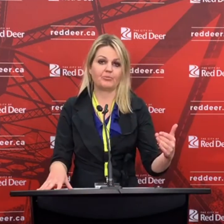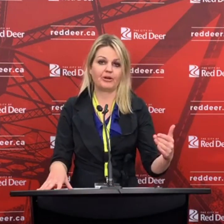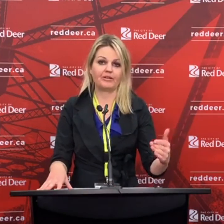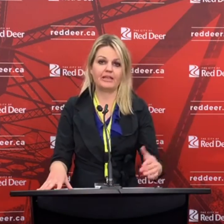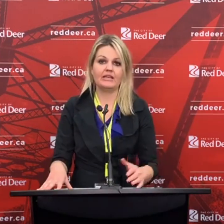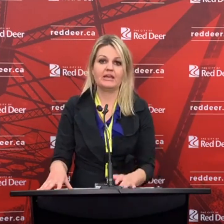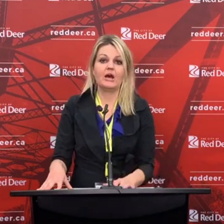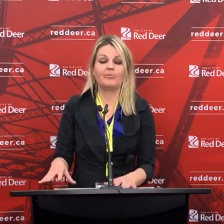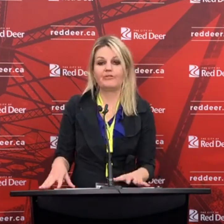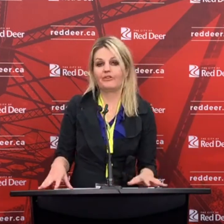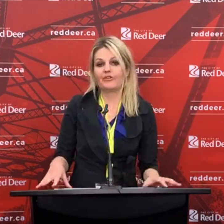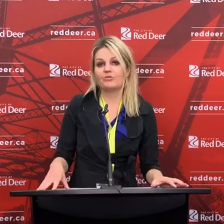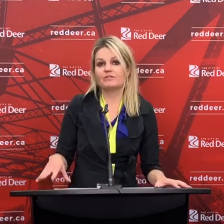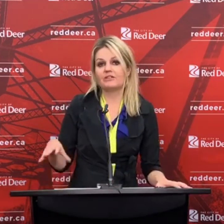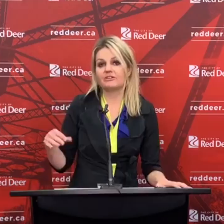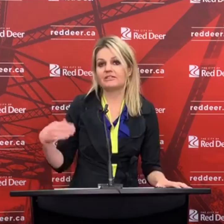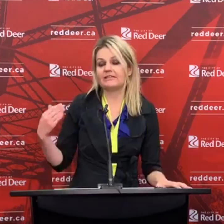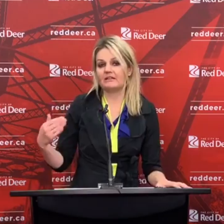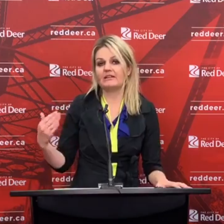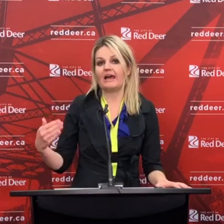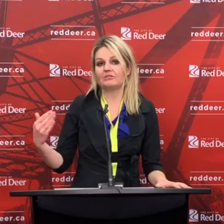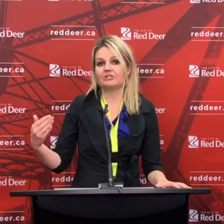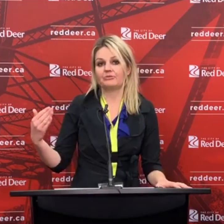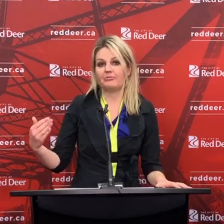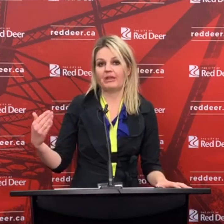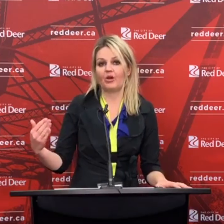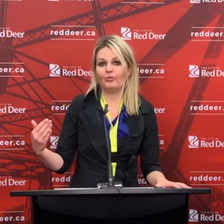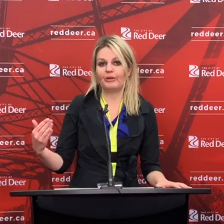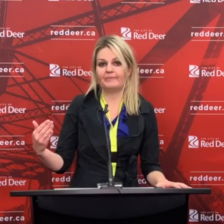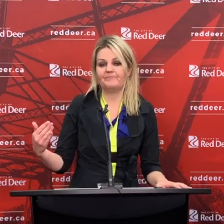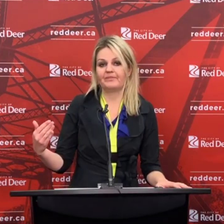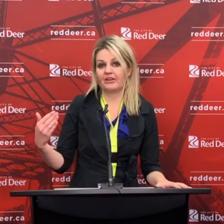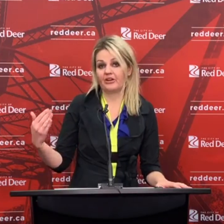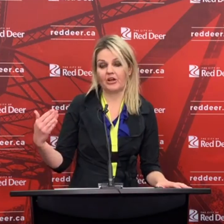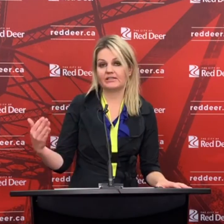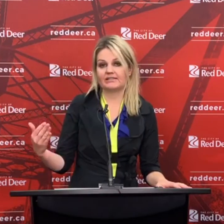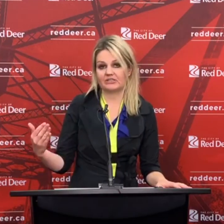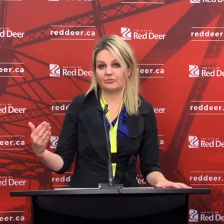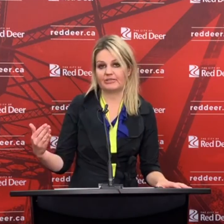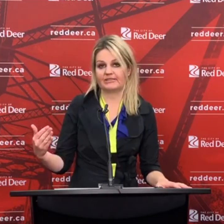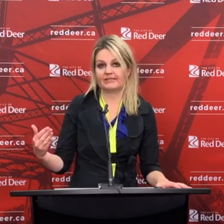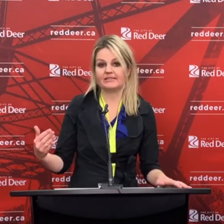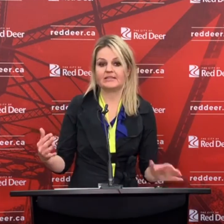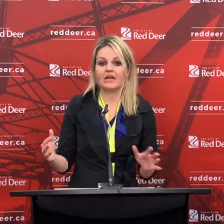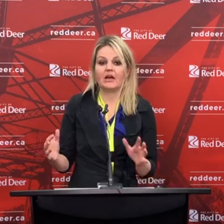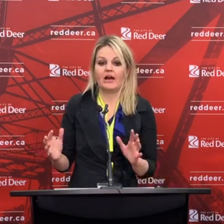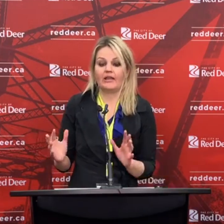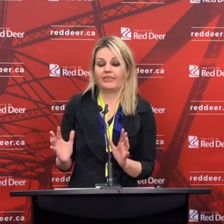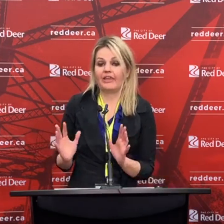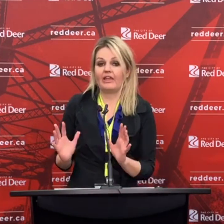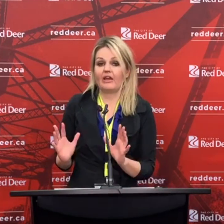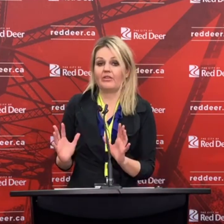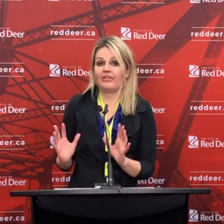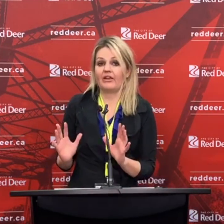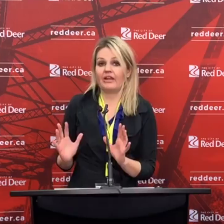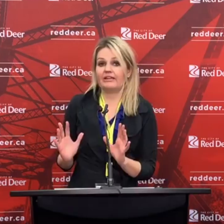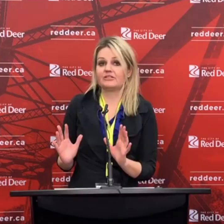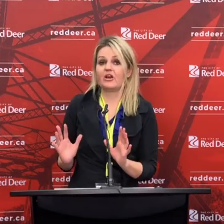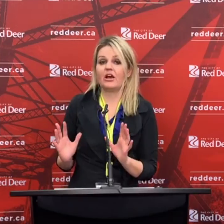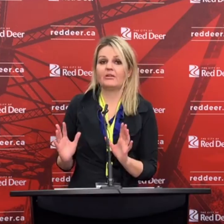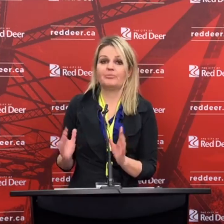doors temporarily. But for those that are still allowed to remain open that are non-essential businesses, it